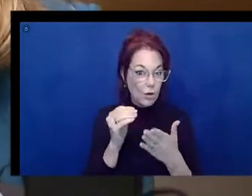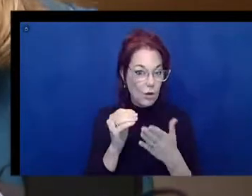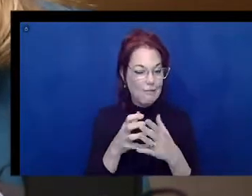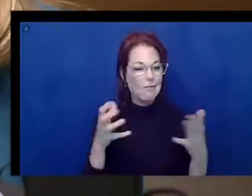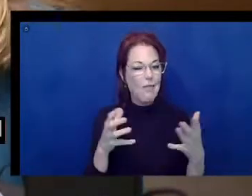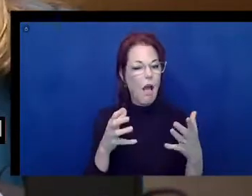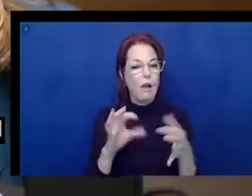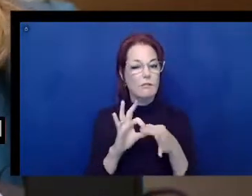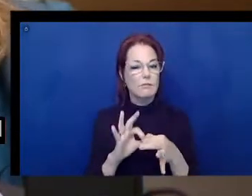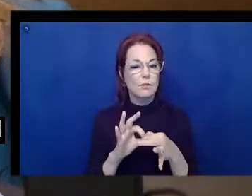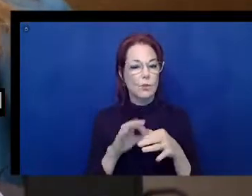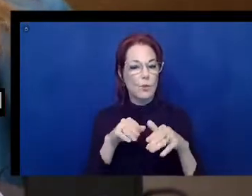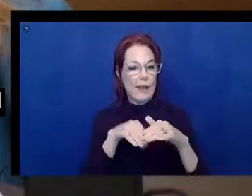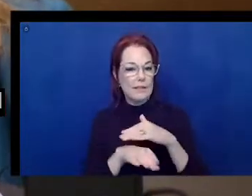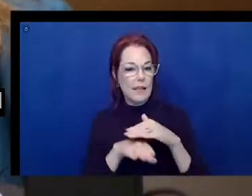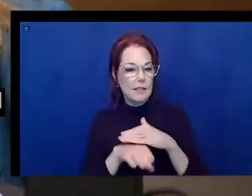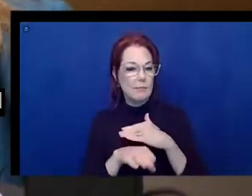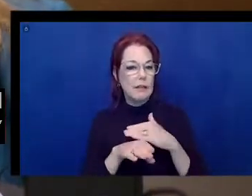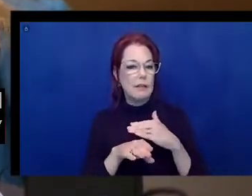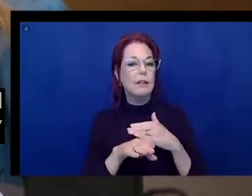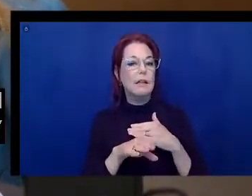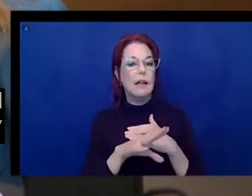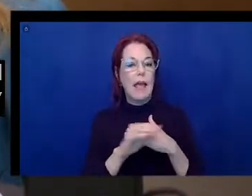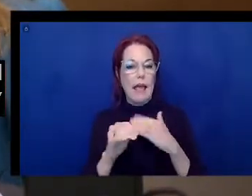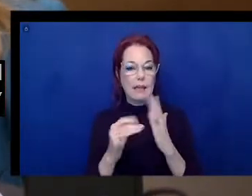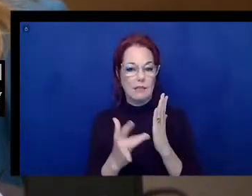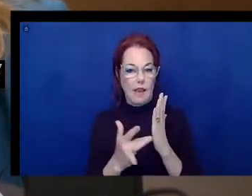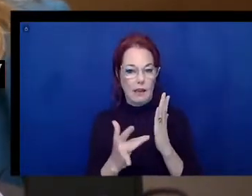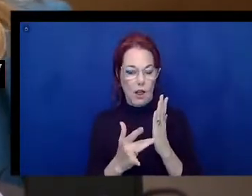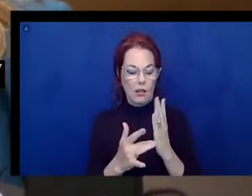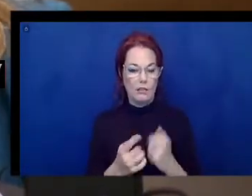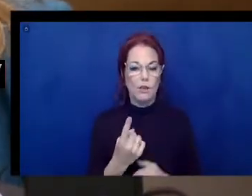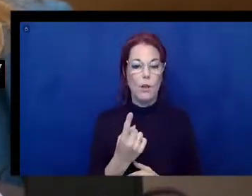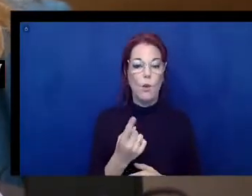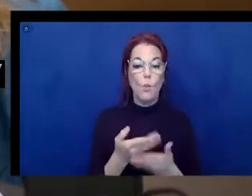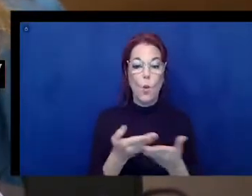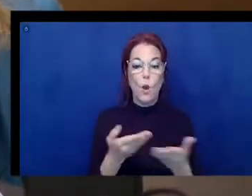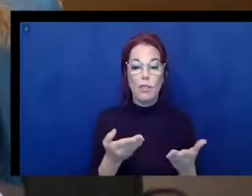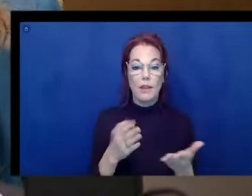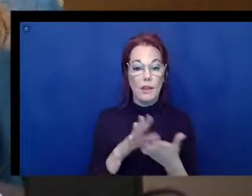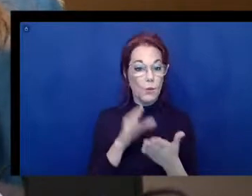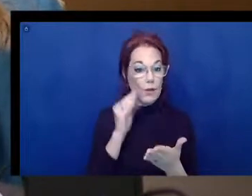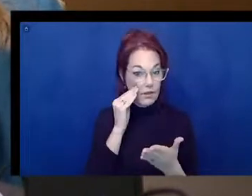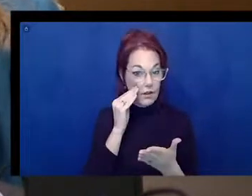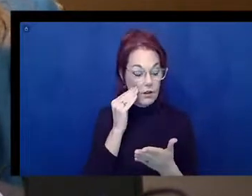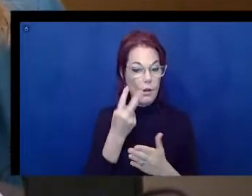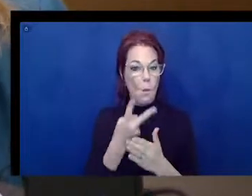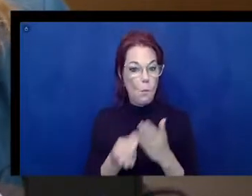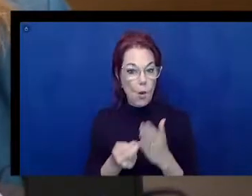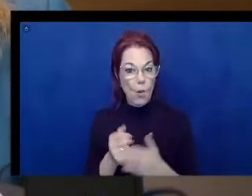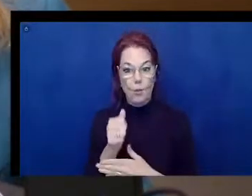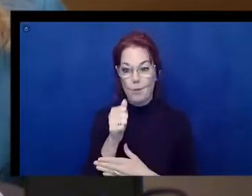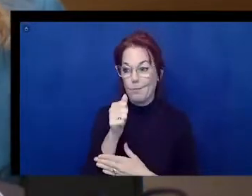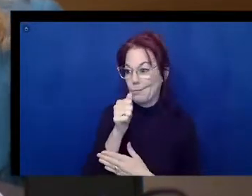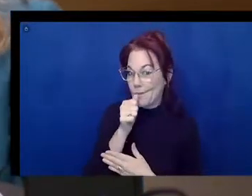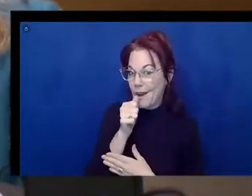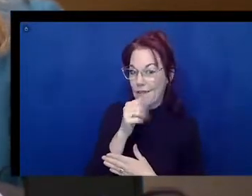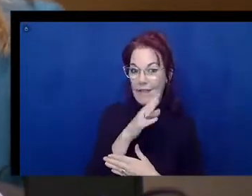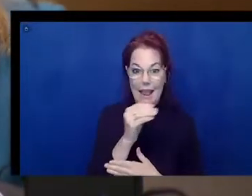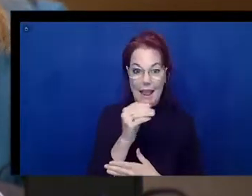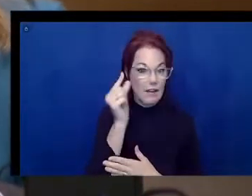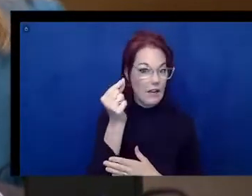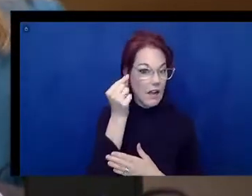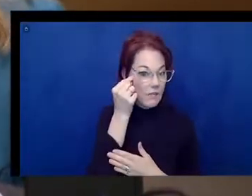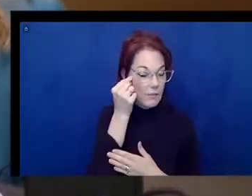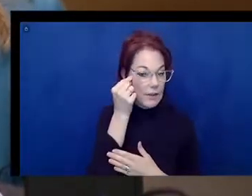technology works. Okay. And one of the things that we've learned, both in the private sector and in the federal government, is that self-monitoring